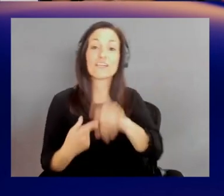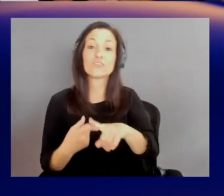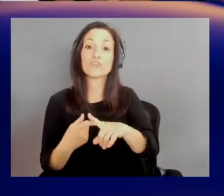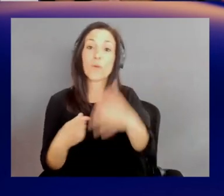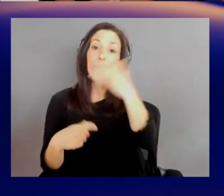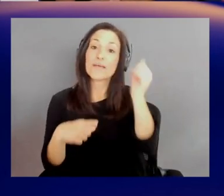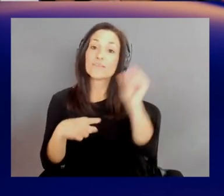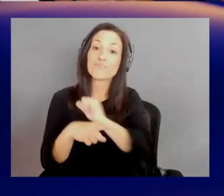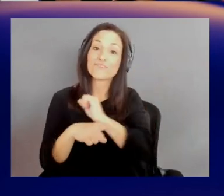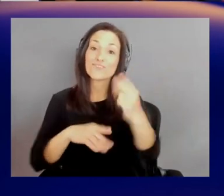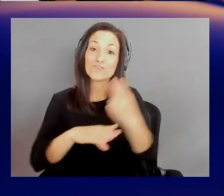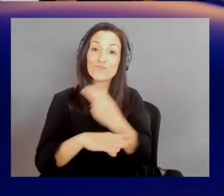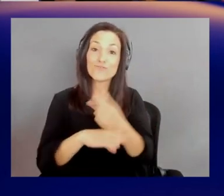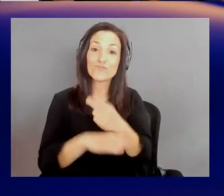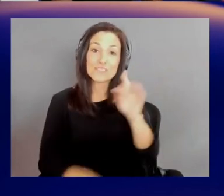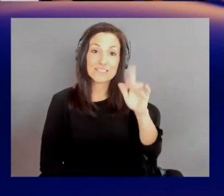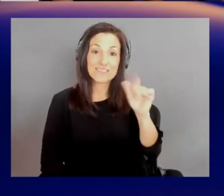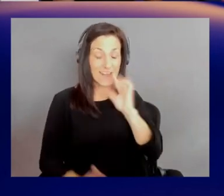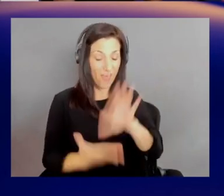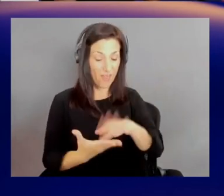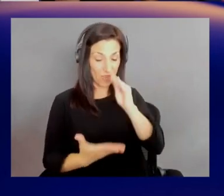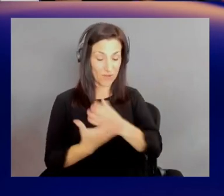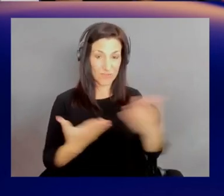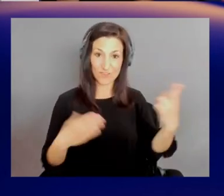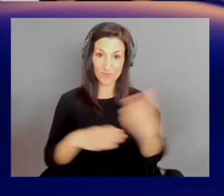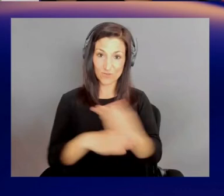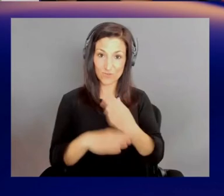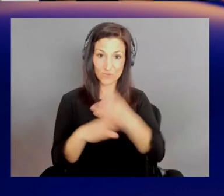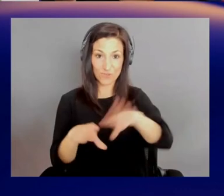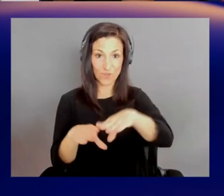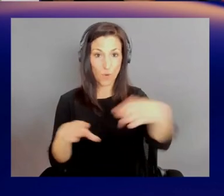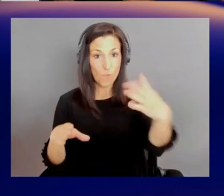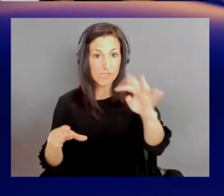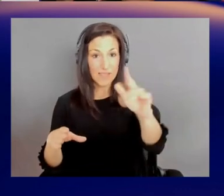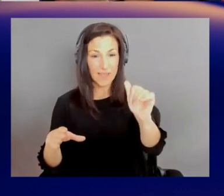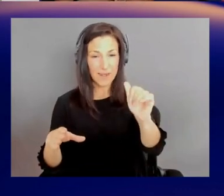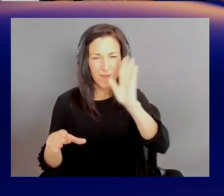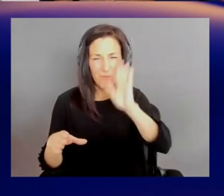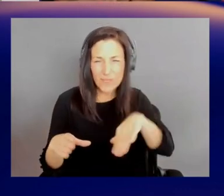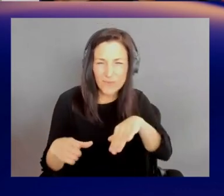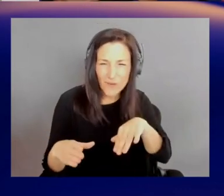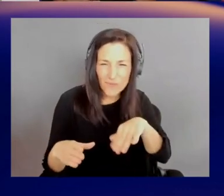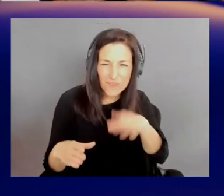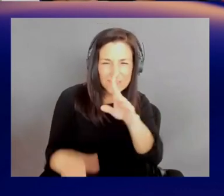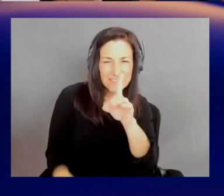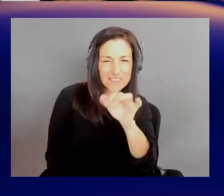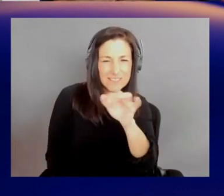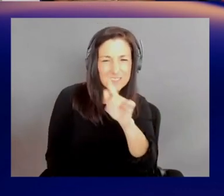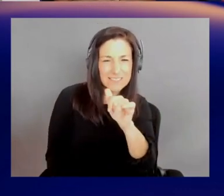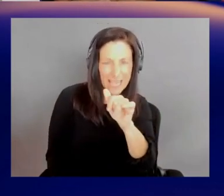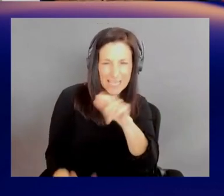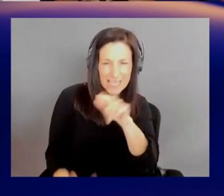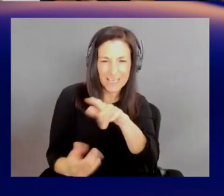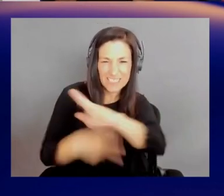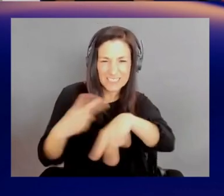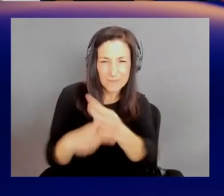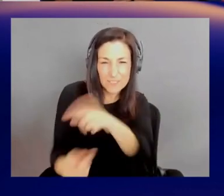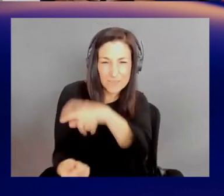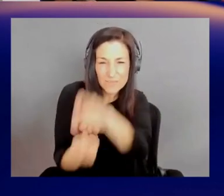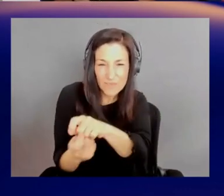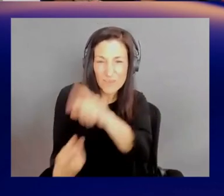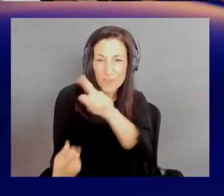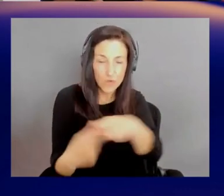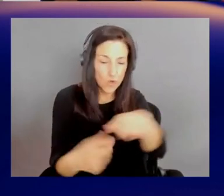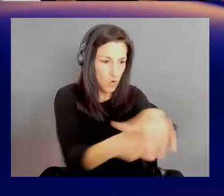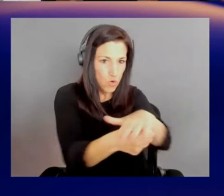from open data. And the fact is we know that there are data types that are very specific to domains. As a genomics person myself, we deal